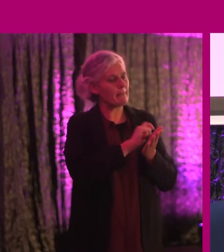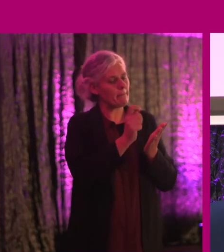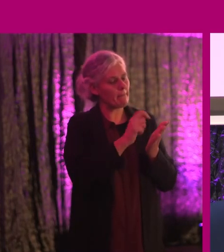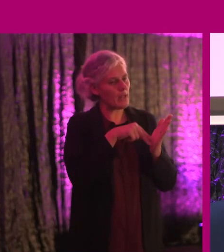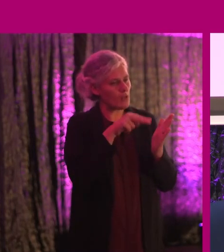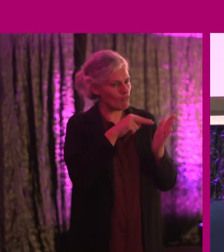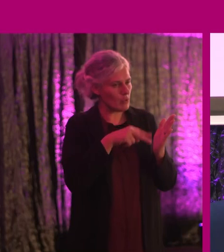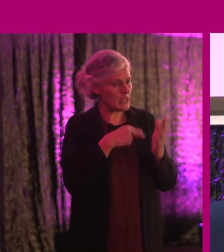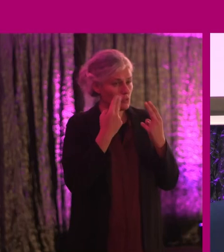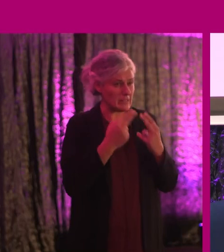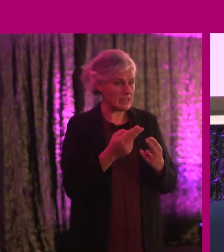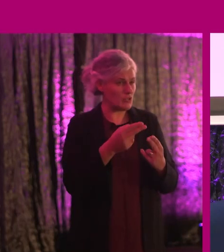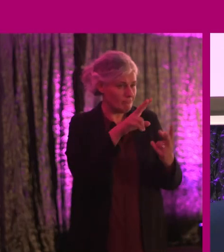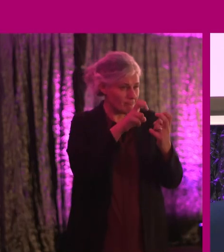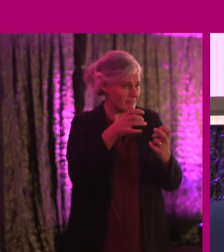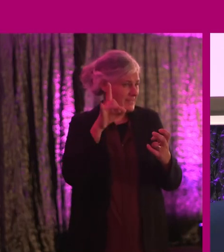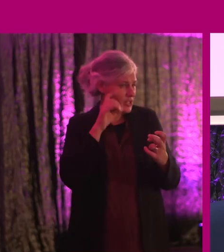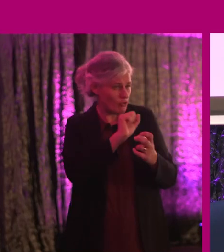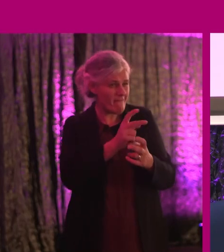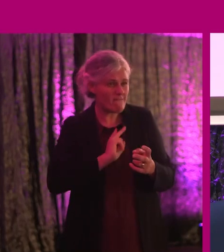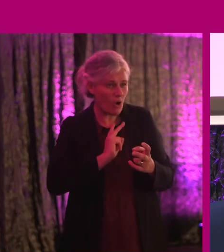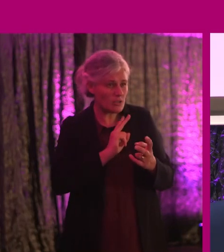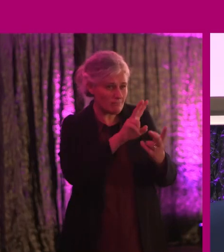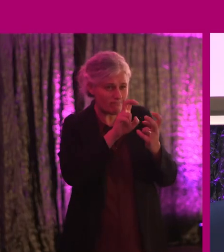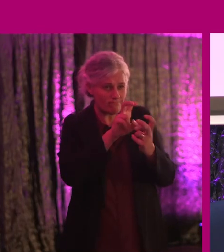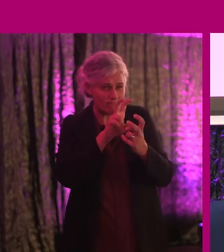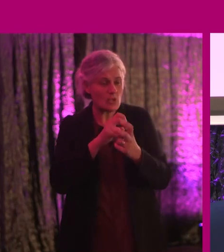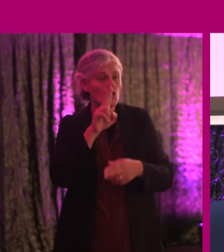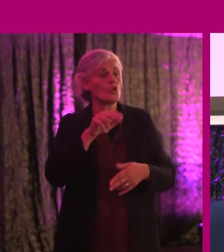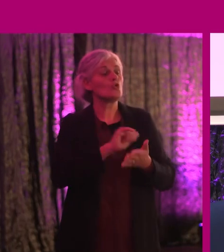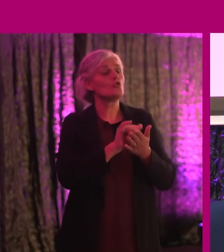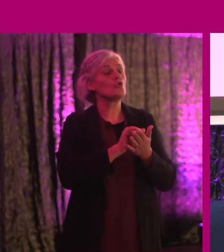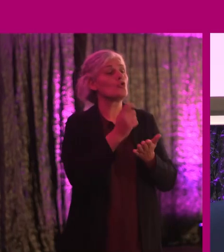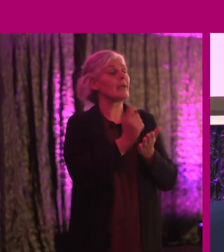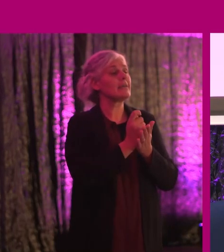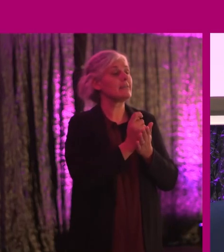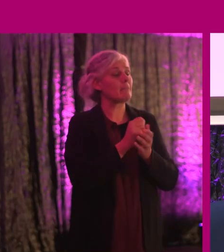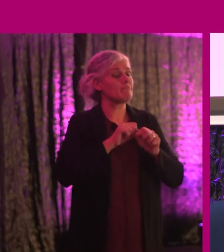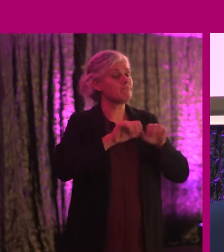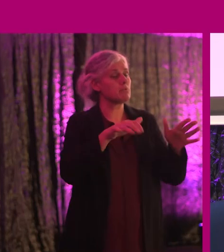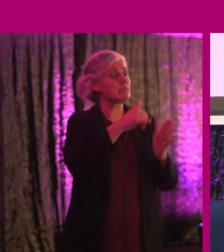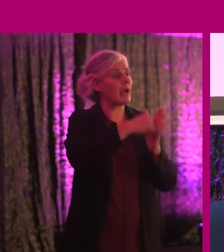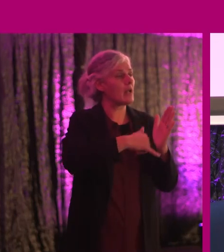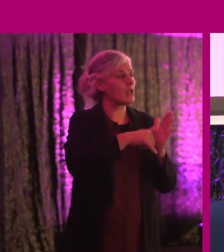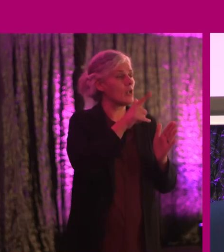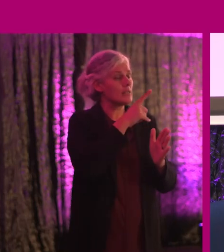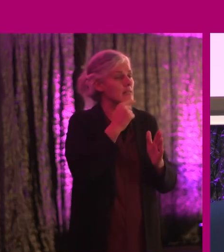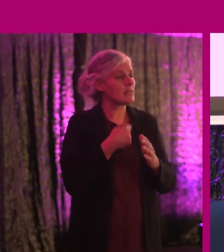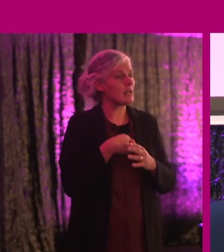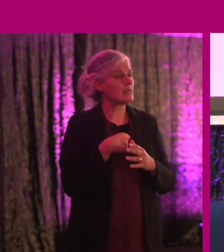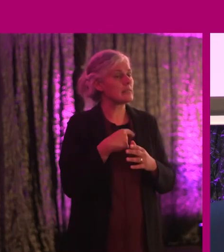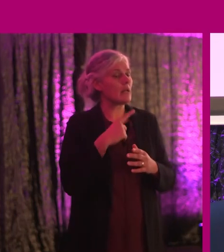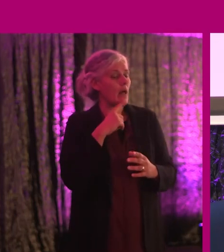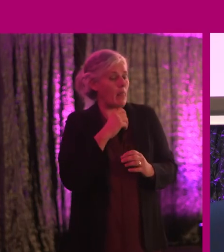have to hear your voices, use your voices. The New York Times just released an article to say that under anonymous